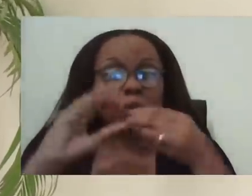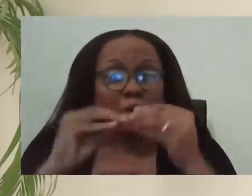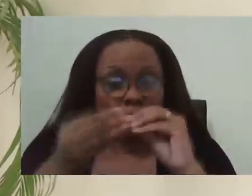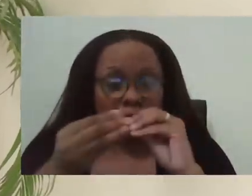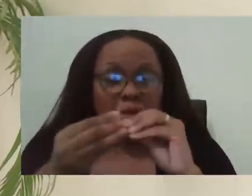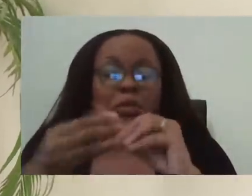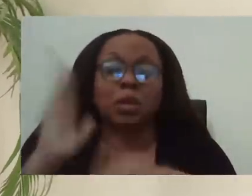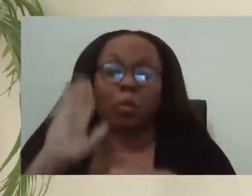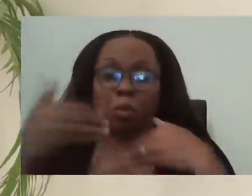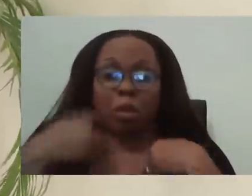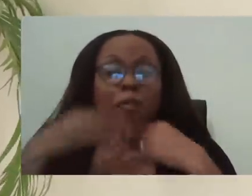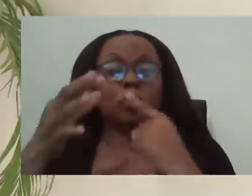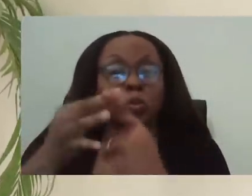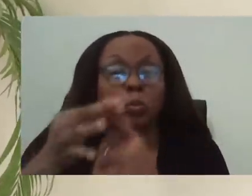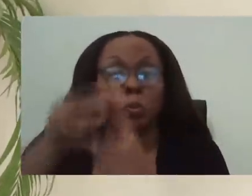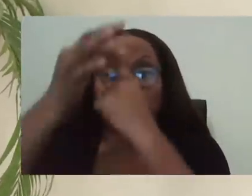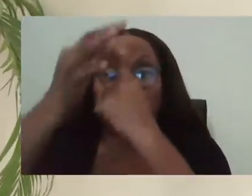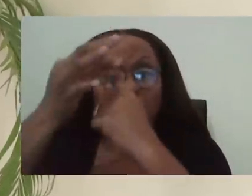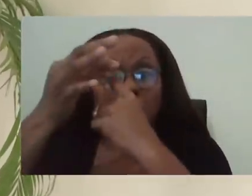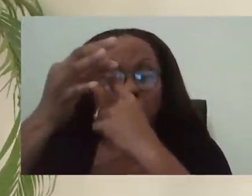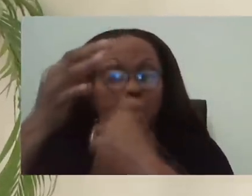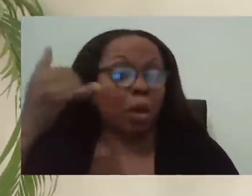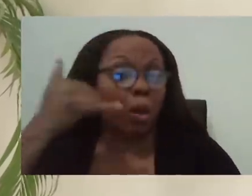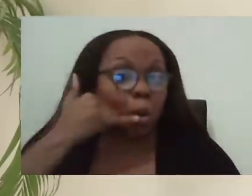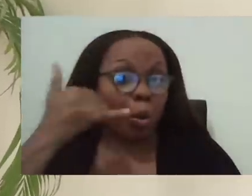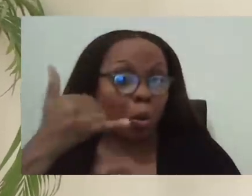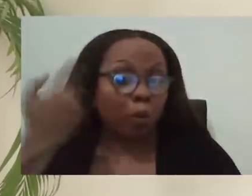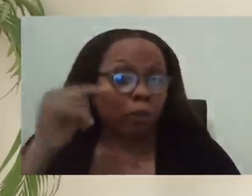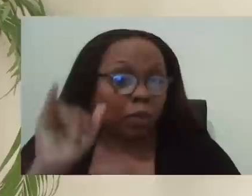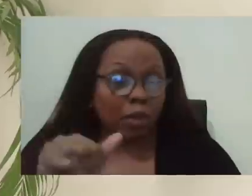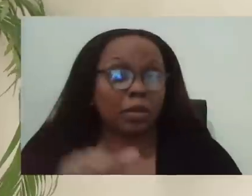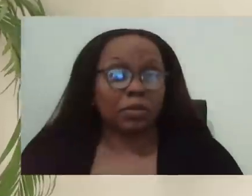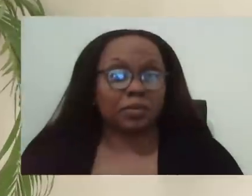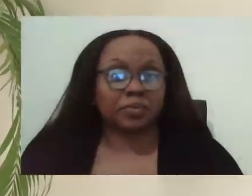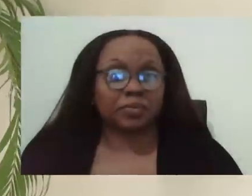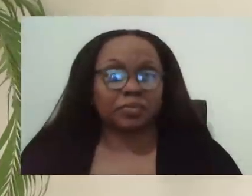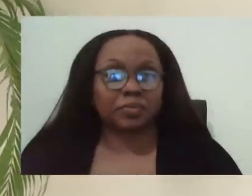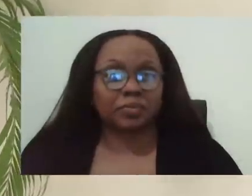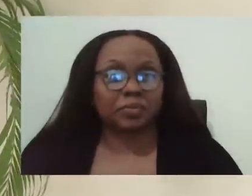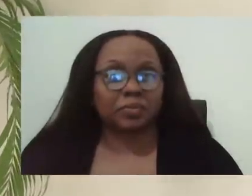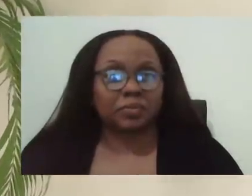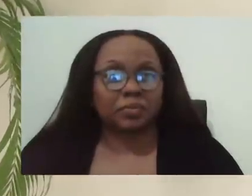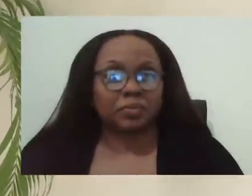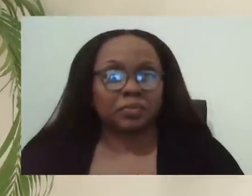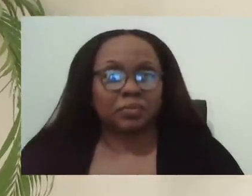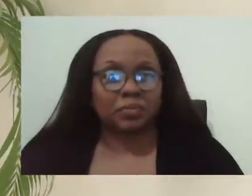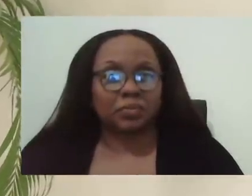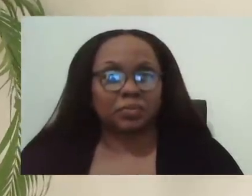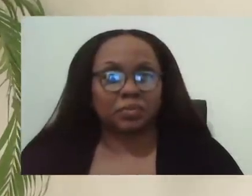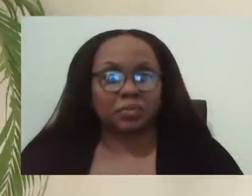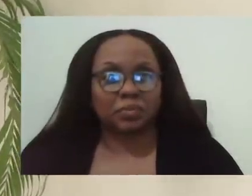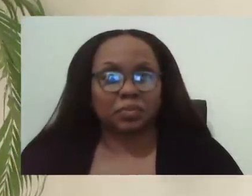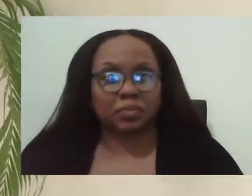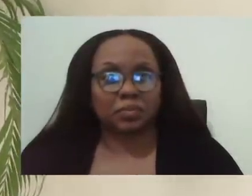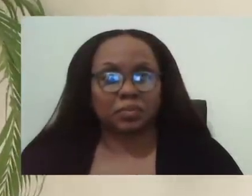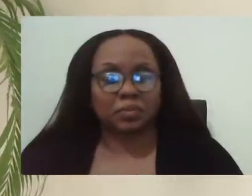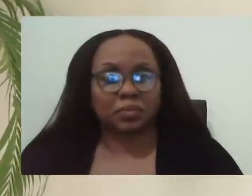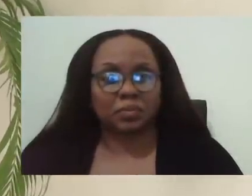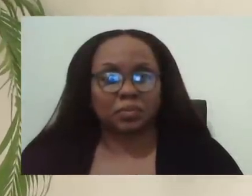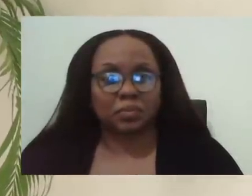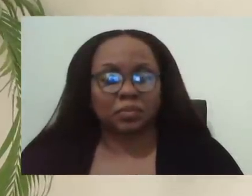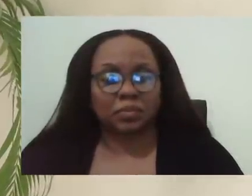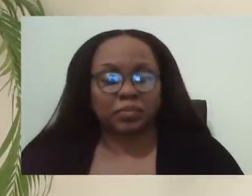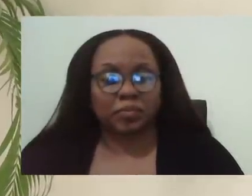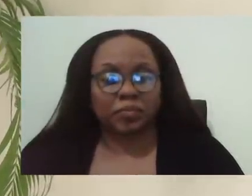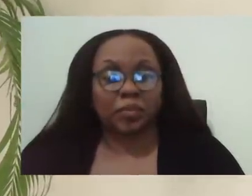so that you can be guided appropriately. Uh, and I think in emergencies, uh, knowing those mechanisms and utilizing them, it's